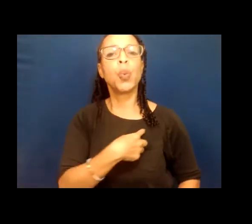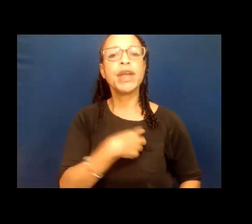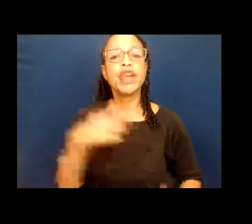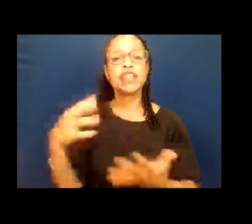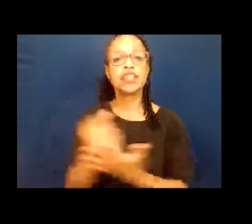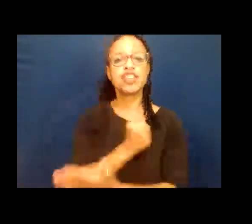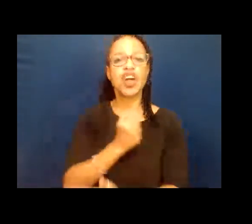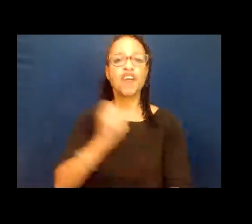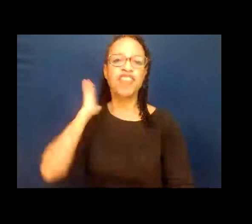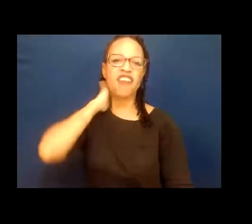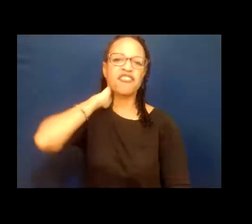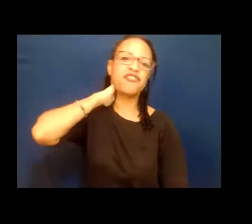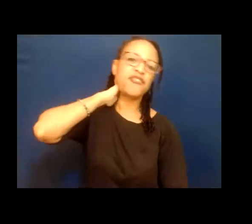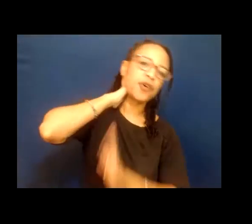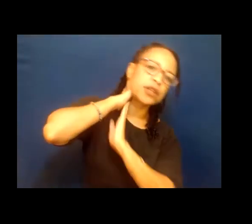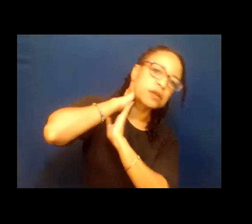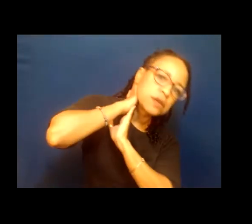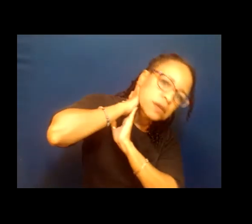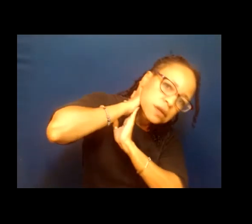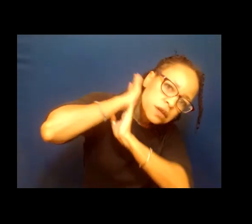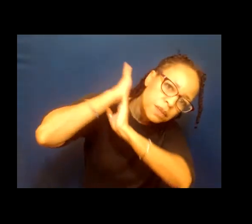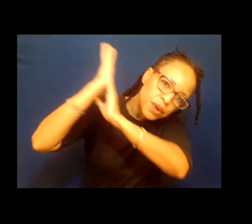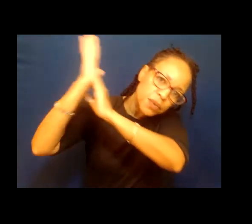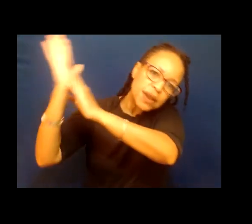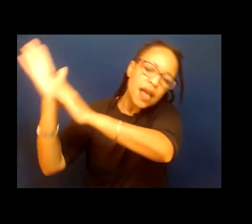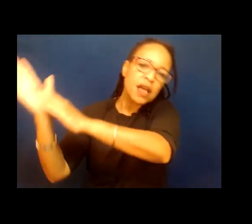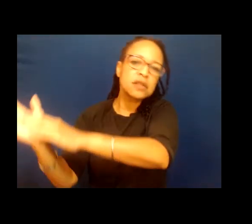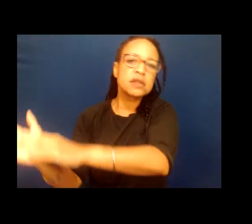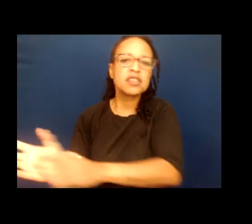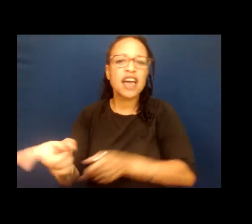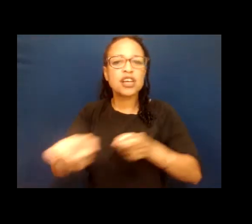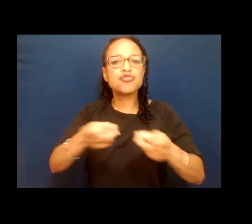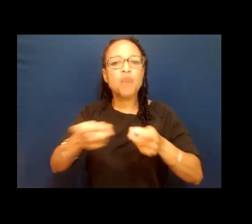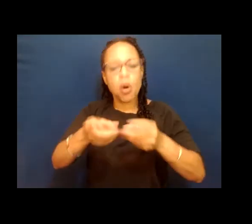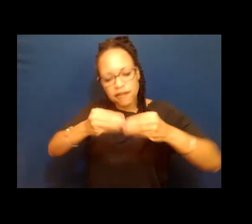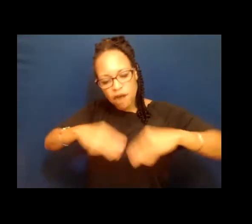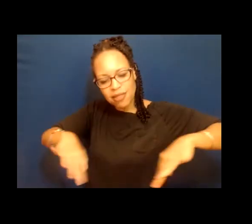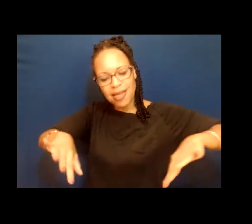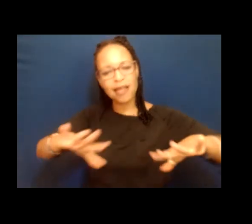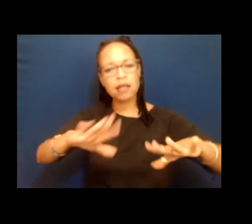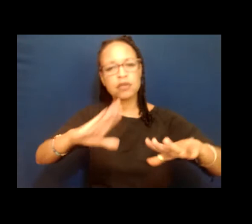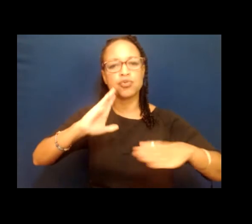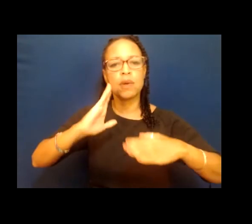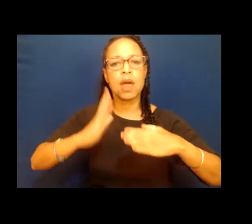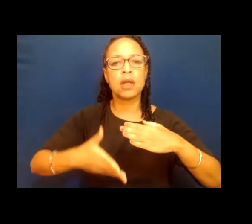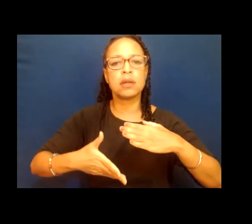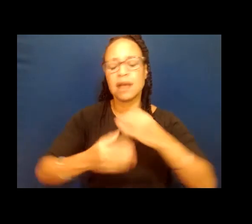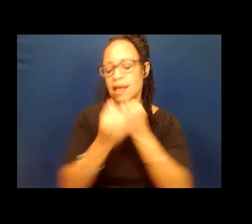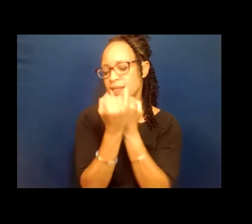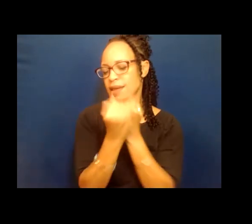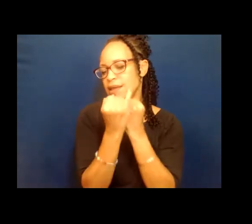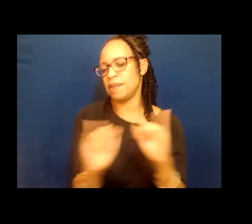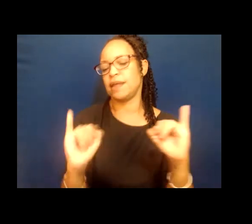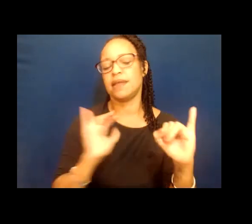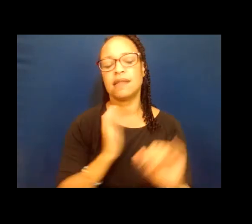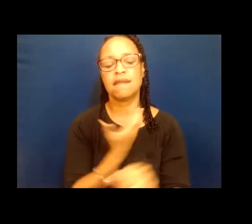our necks to be removed. The control of our land to end. The independence of our